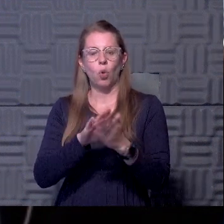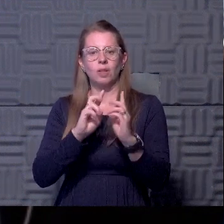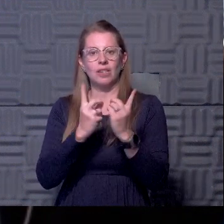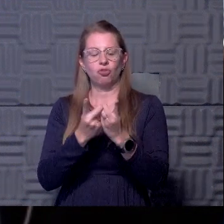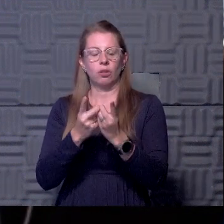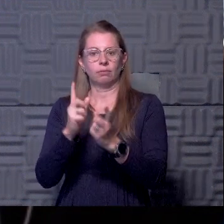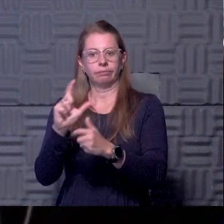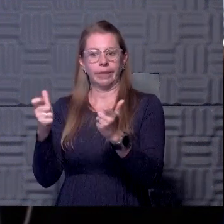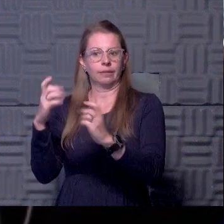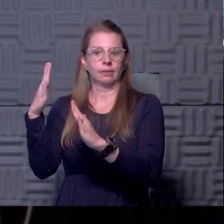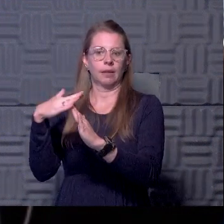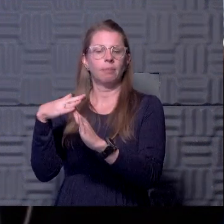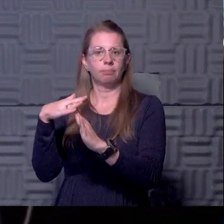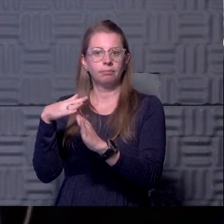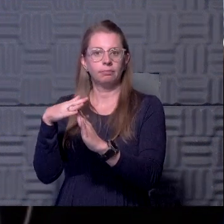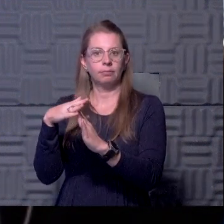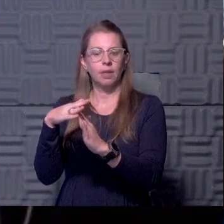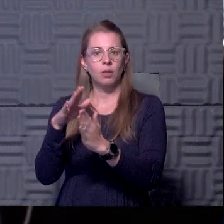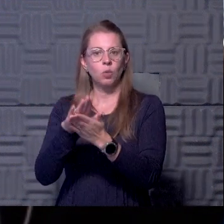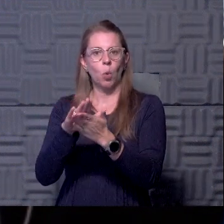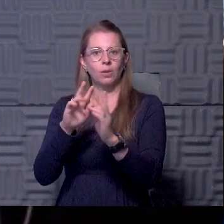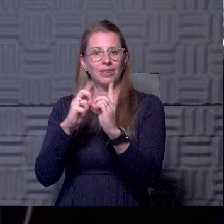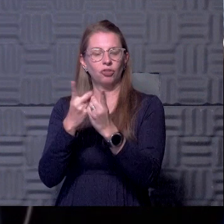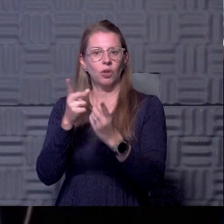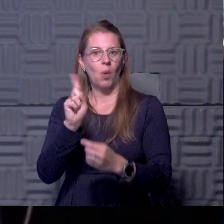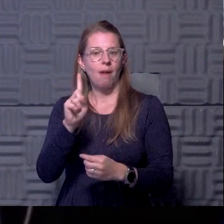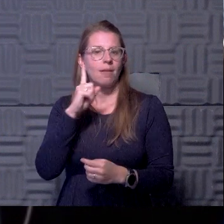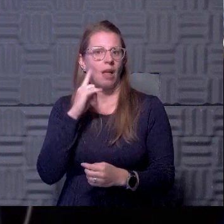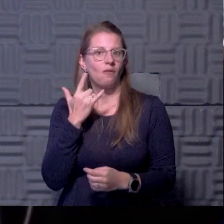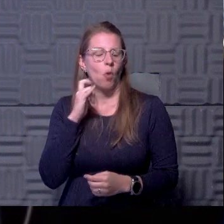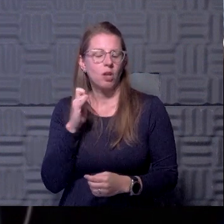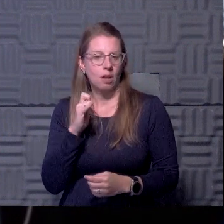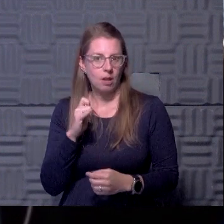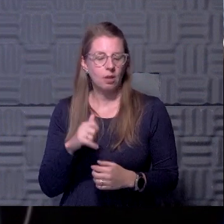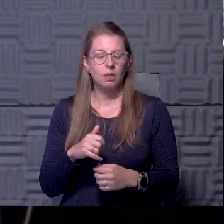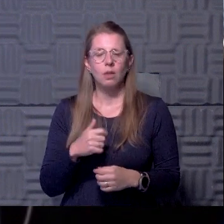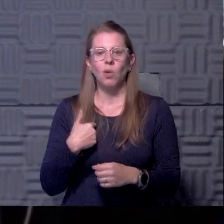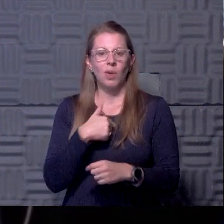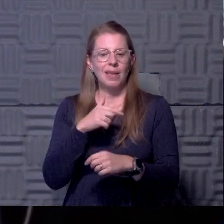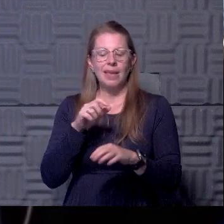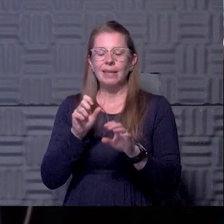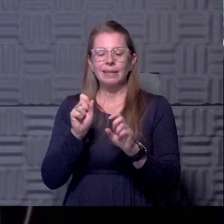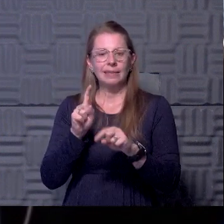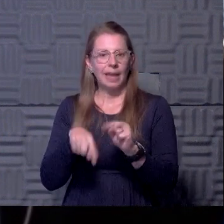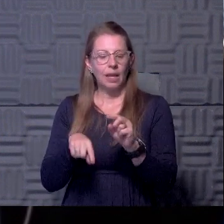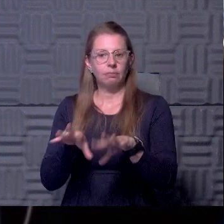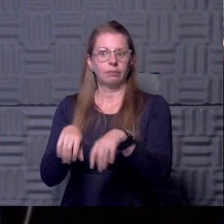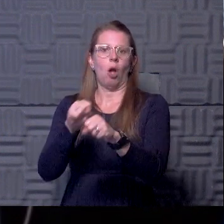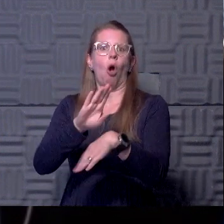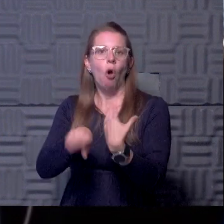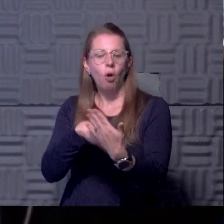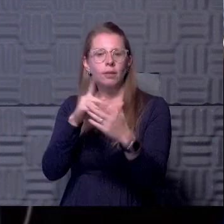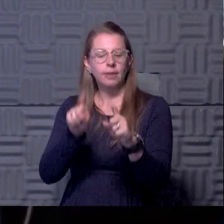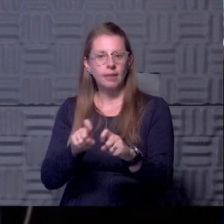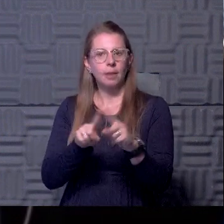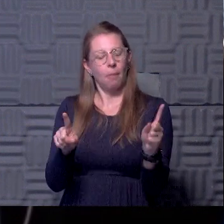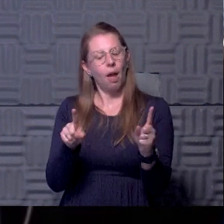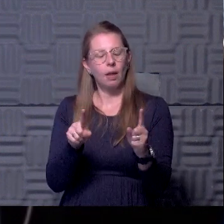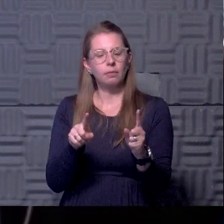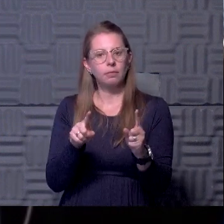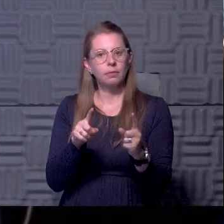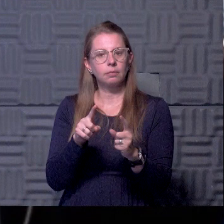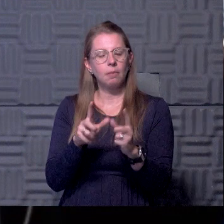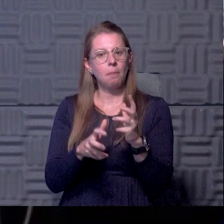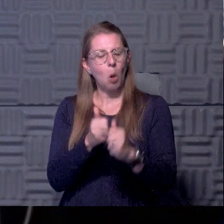Um, and they're going to be doing testing as well. We can't do all of their testing, but we're going to be doing a chunk of it for them. So you'll be seeing a lot of us in